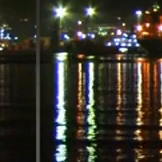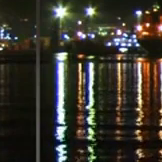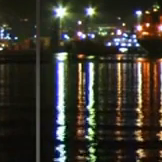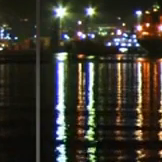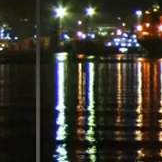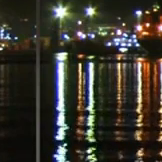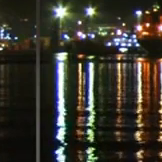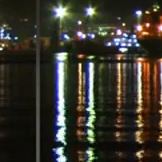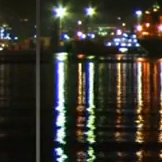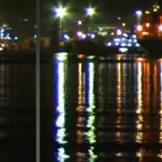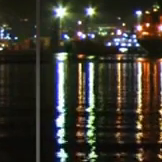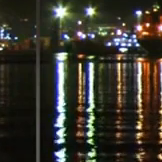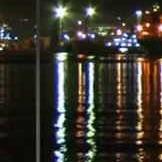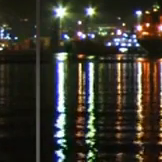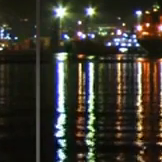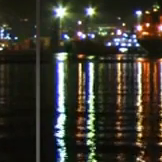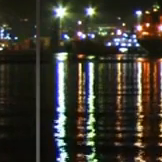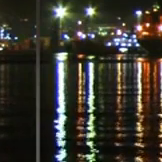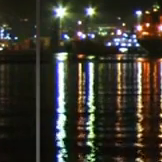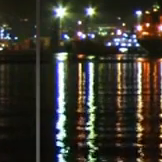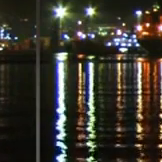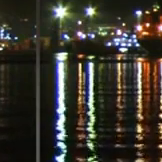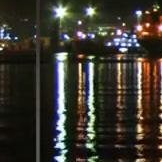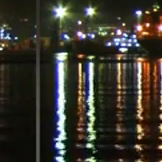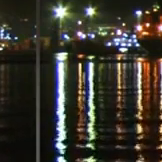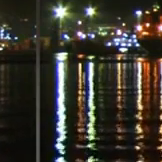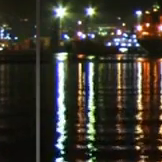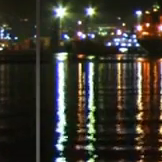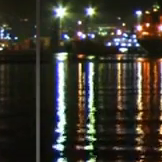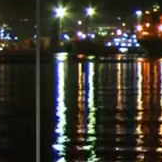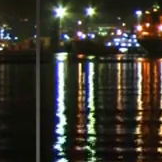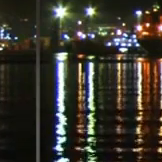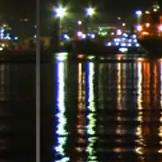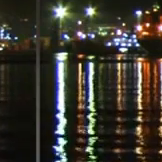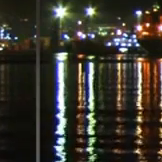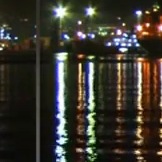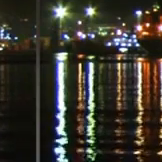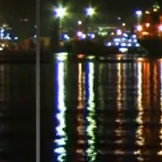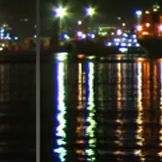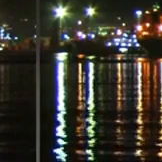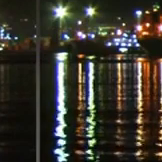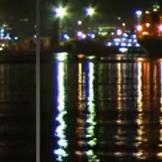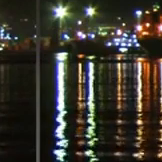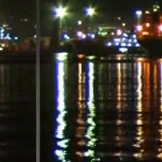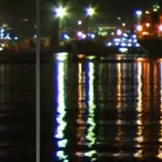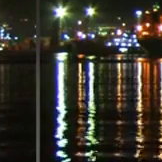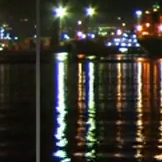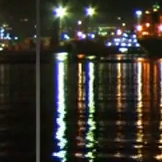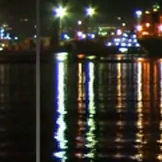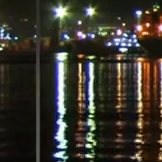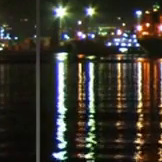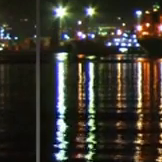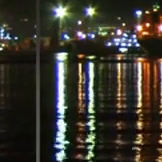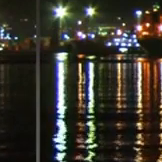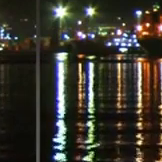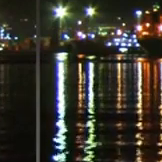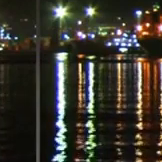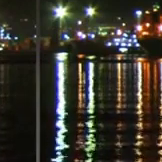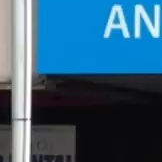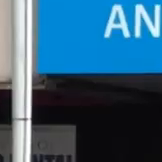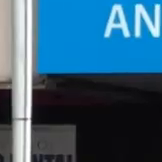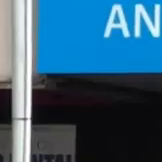.4 million as of yesterday, which means banks won't need to attract high deposit. Karay Tandlala reports.